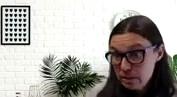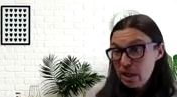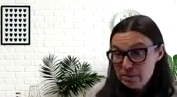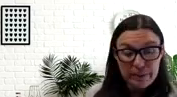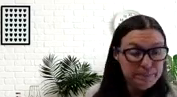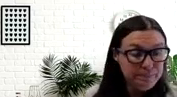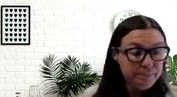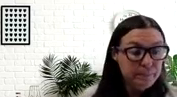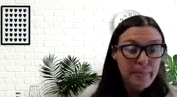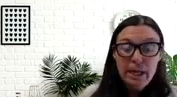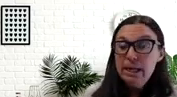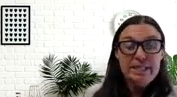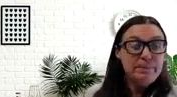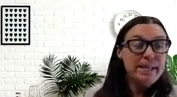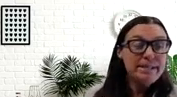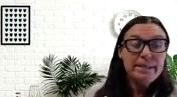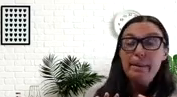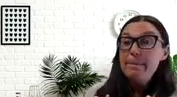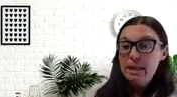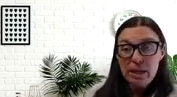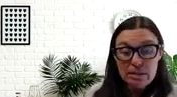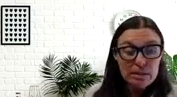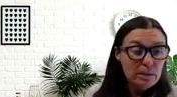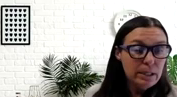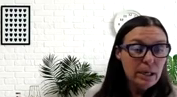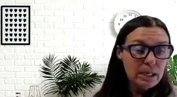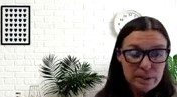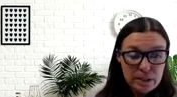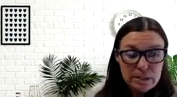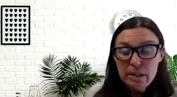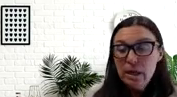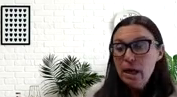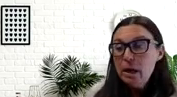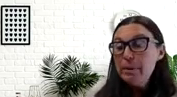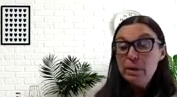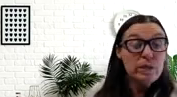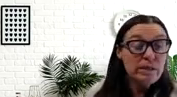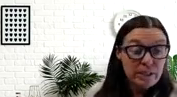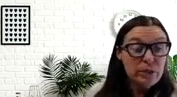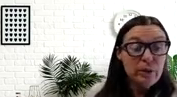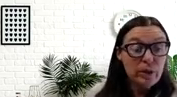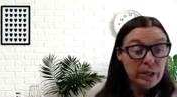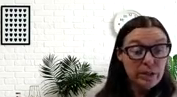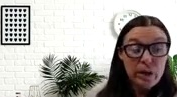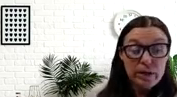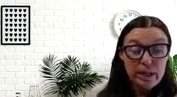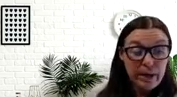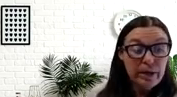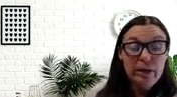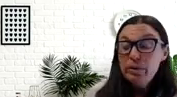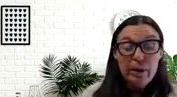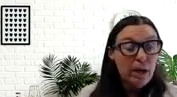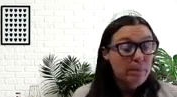Crossfield hospital. Harry spent many months in hospitals, and was eventually awarded the Croix